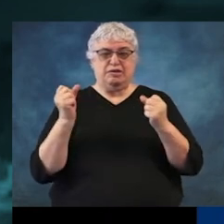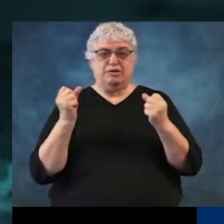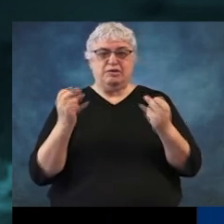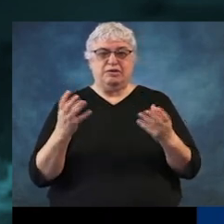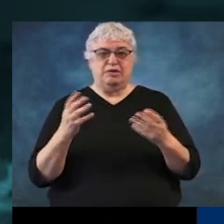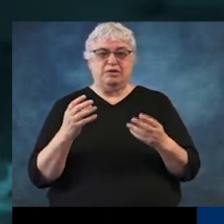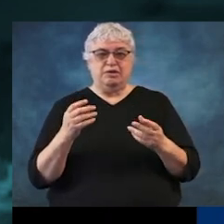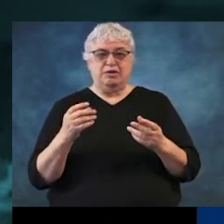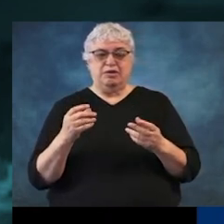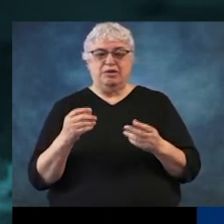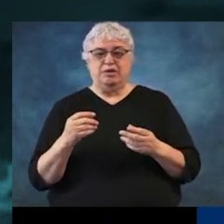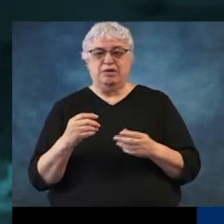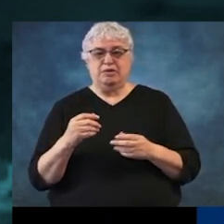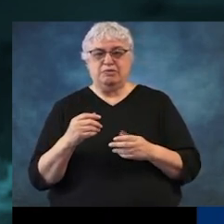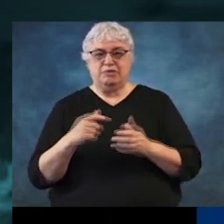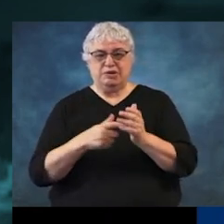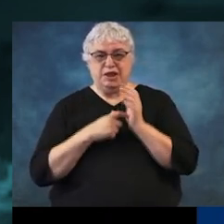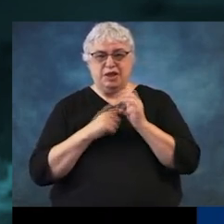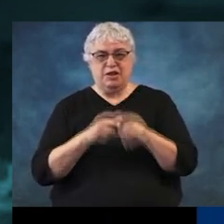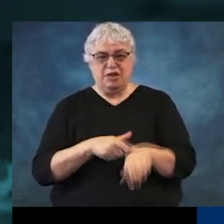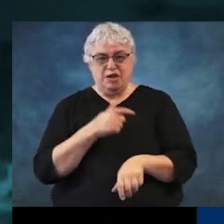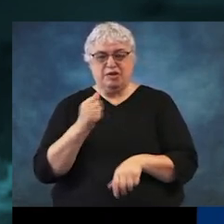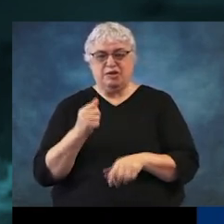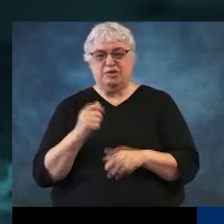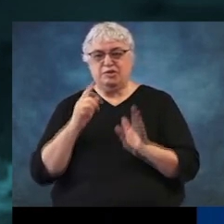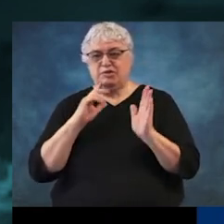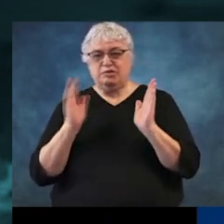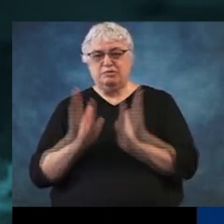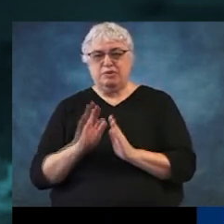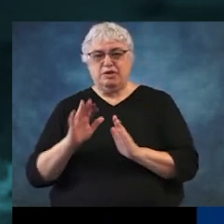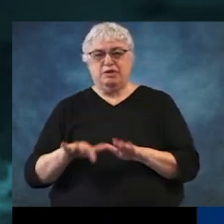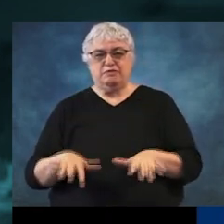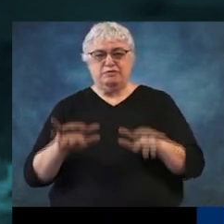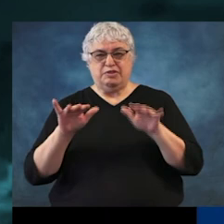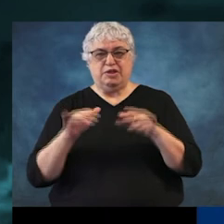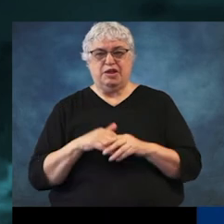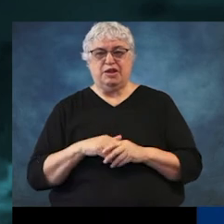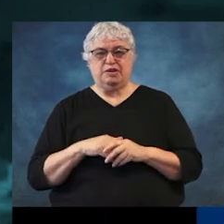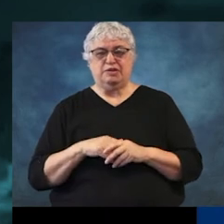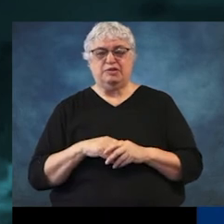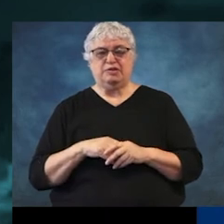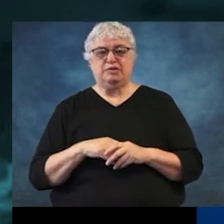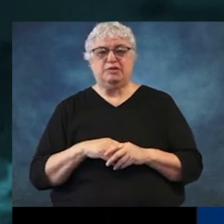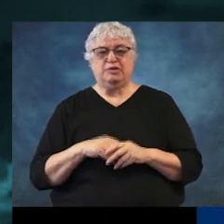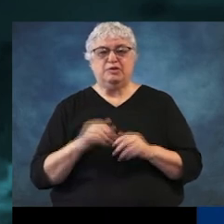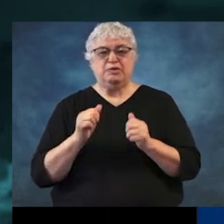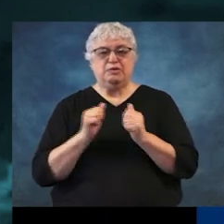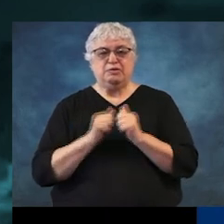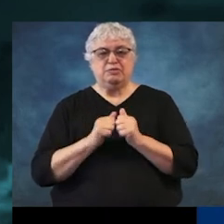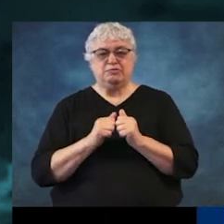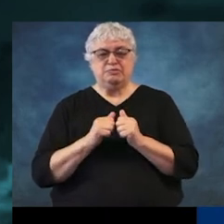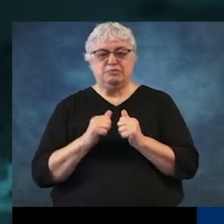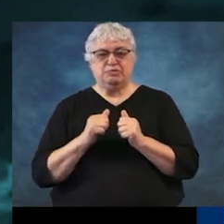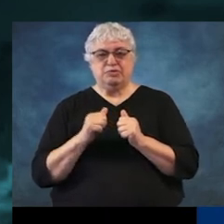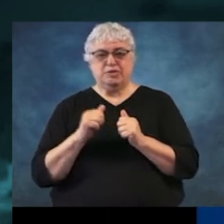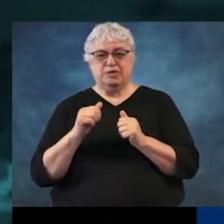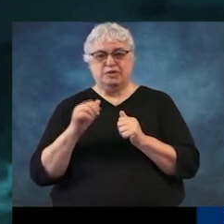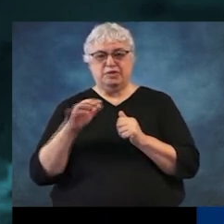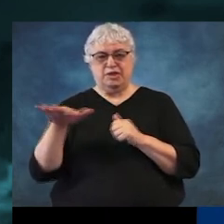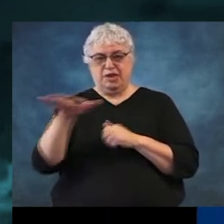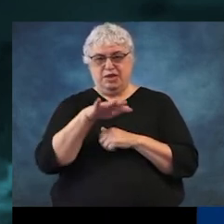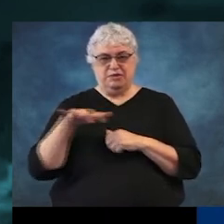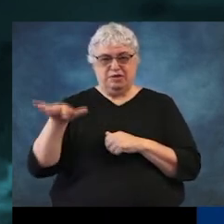It's going to take a little bit longer with smaller floods and portions of the county and portions of the area.